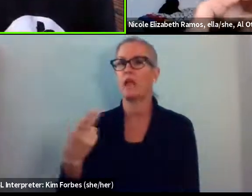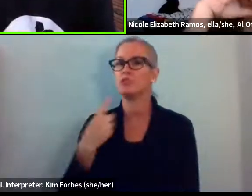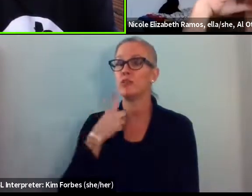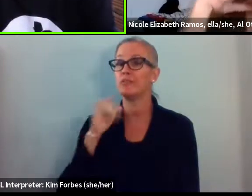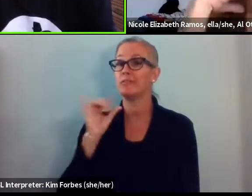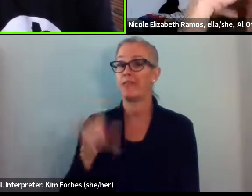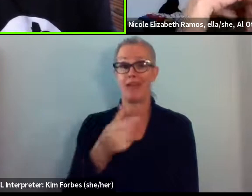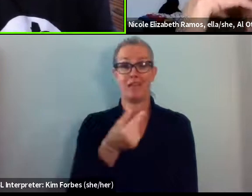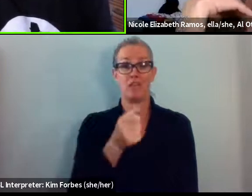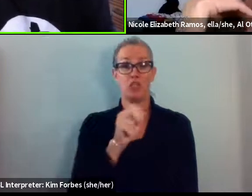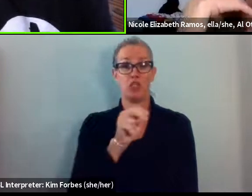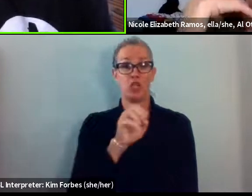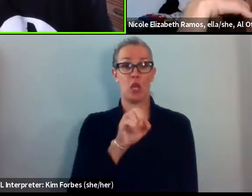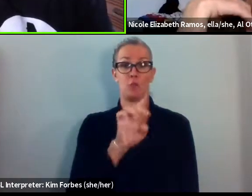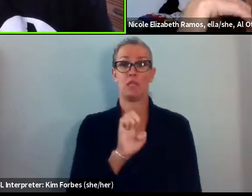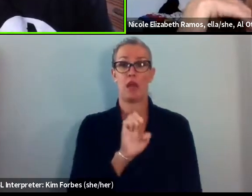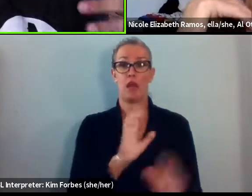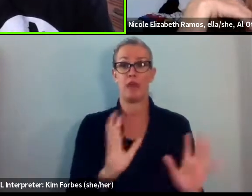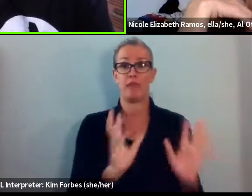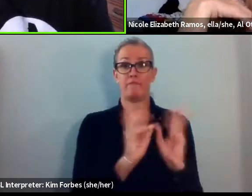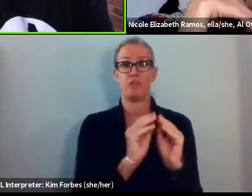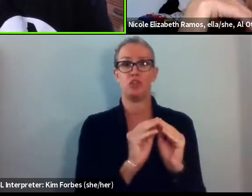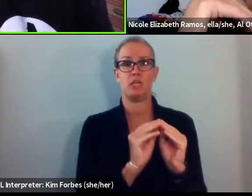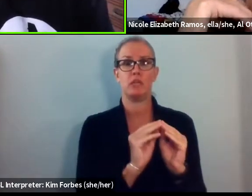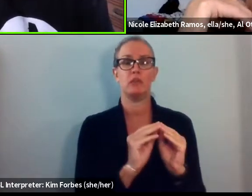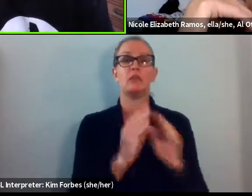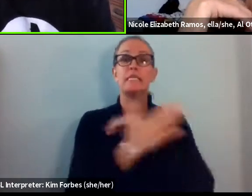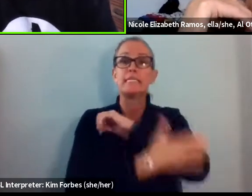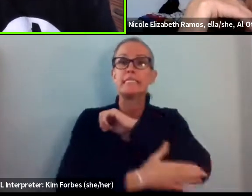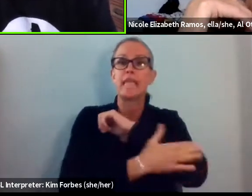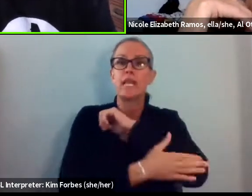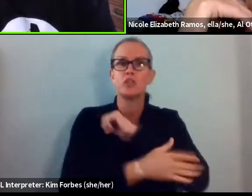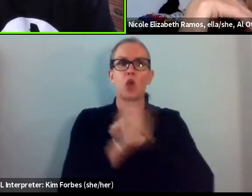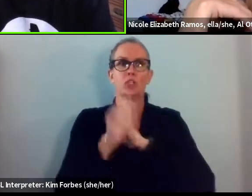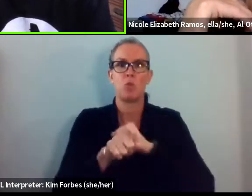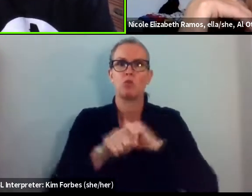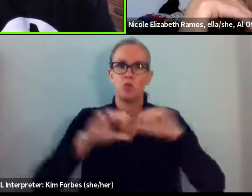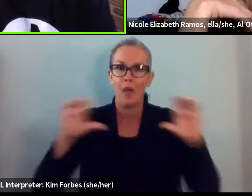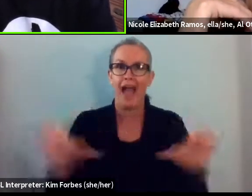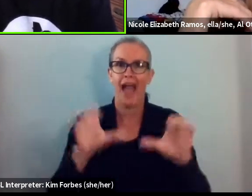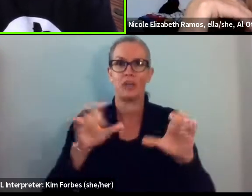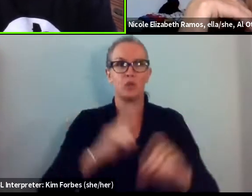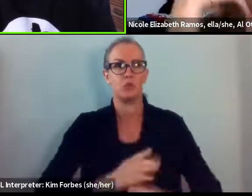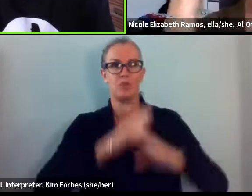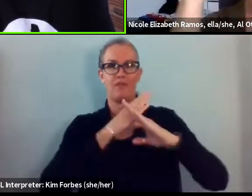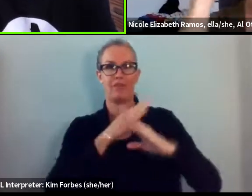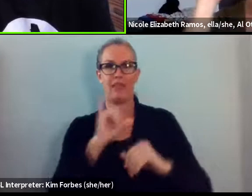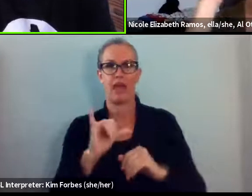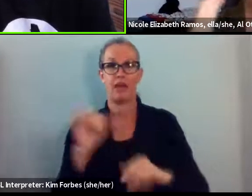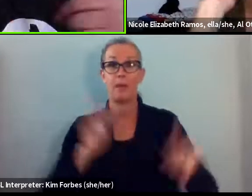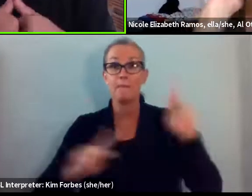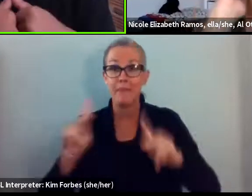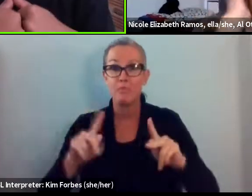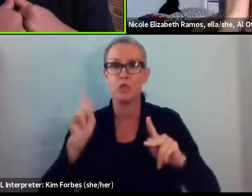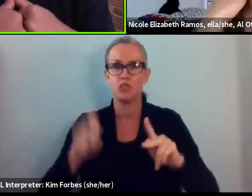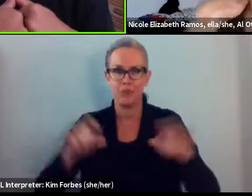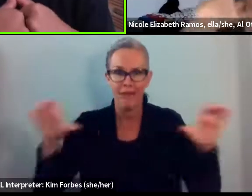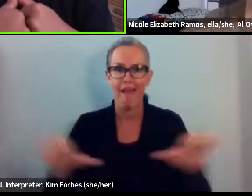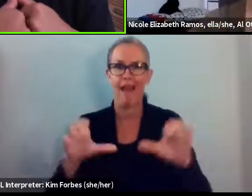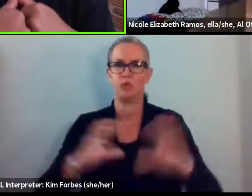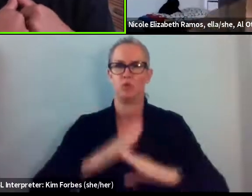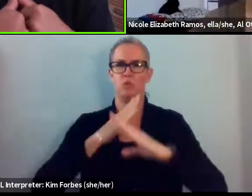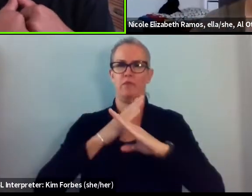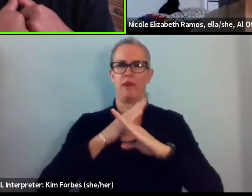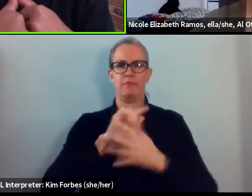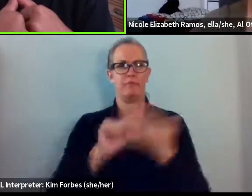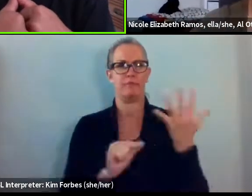are obligated to act in order to prevent genocides. And in a more informal sense, people are almost obligated to act when they see, you know, these kind of genocide